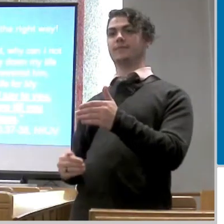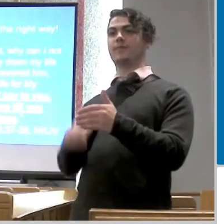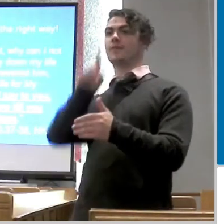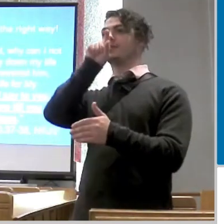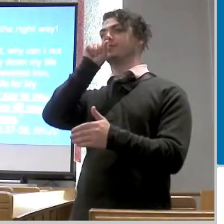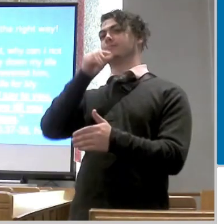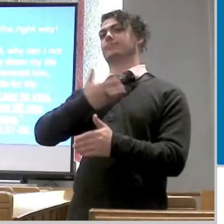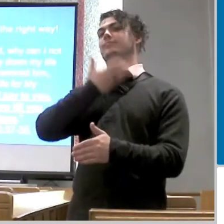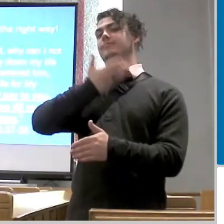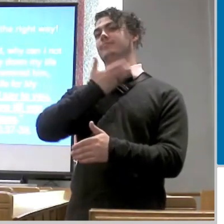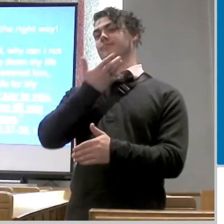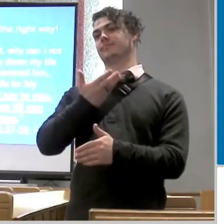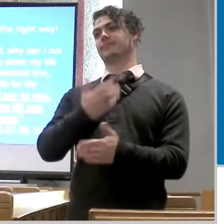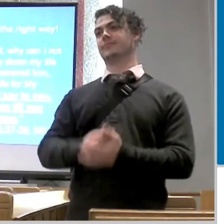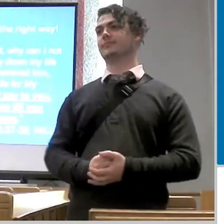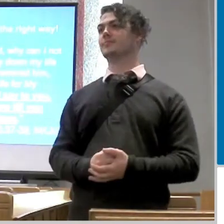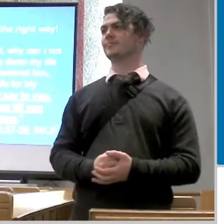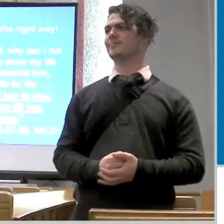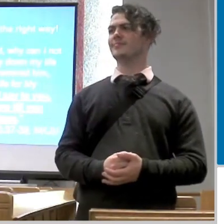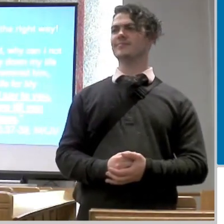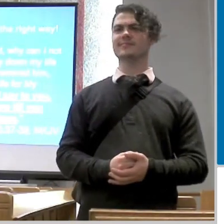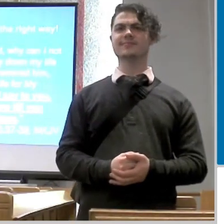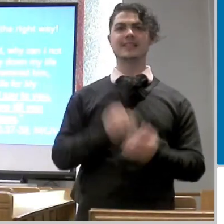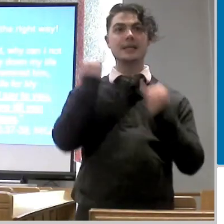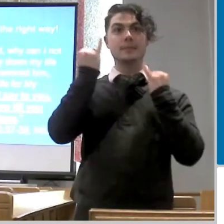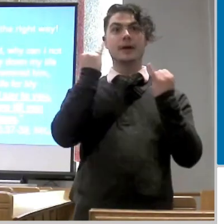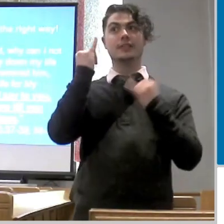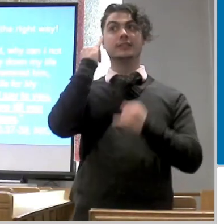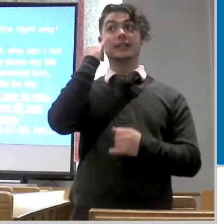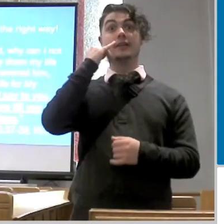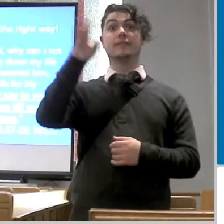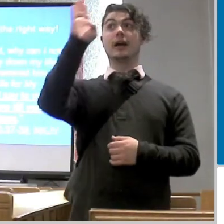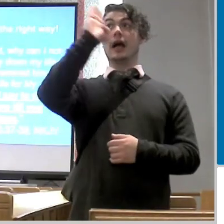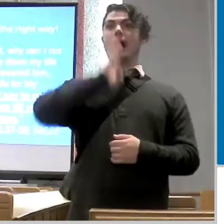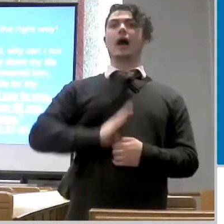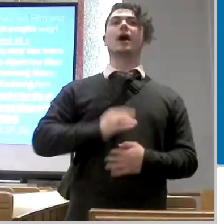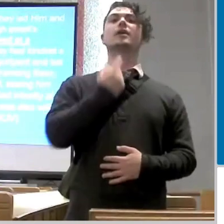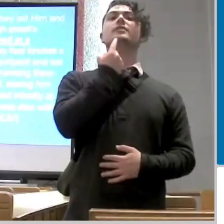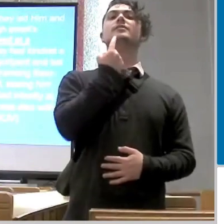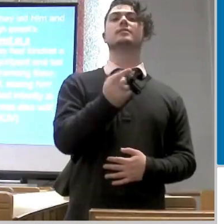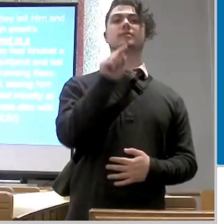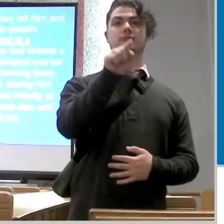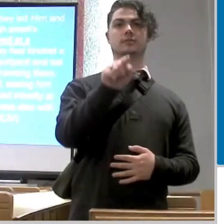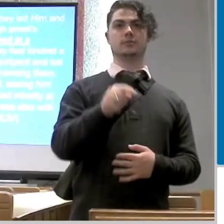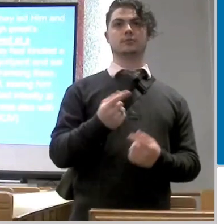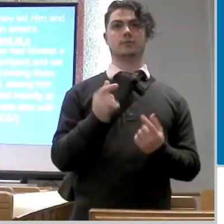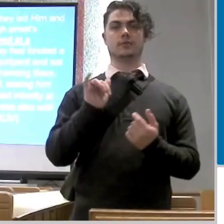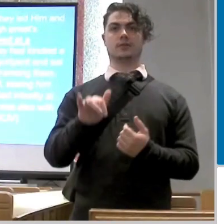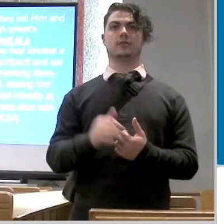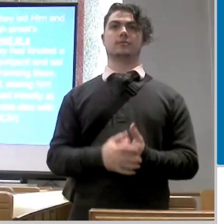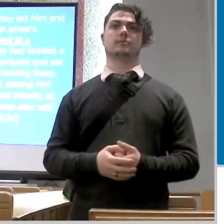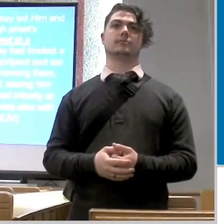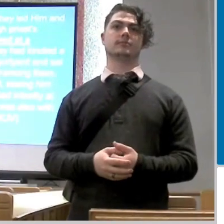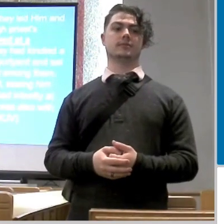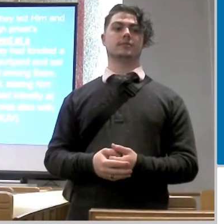can you imagine if if god told you that let's see what happens here